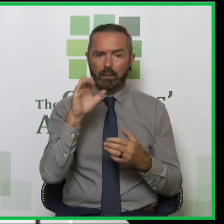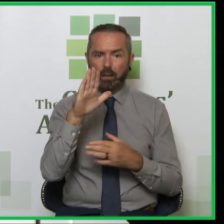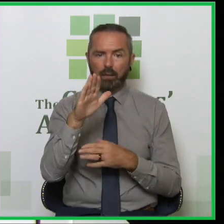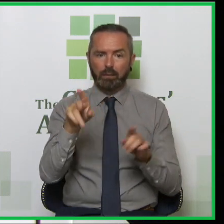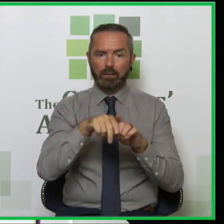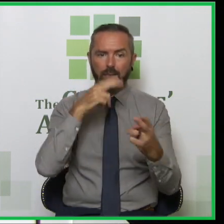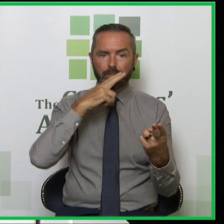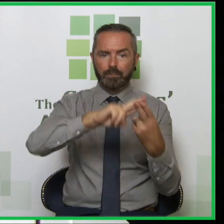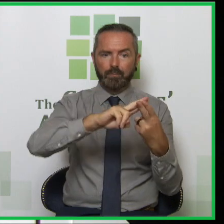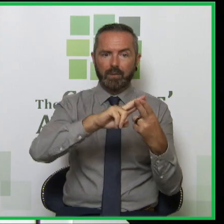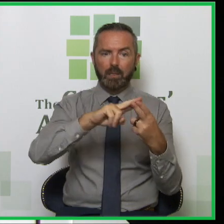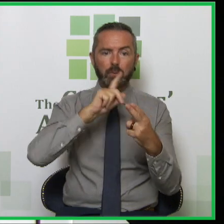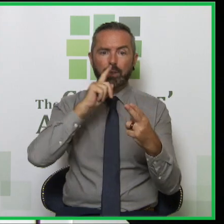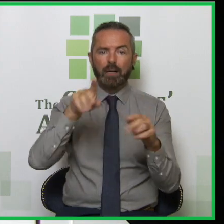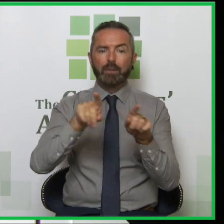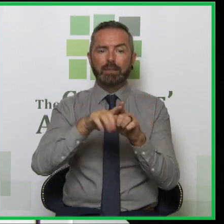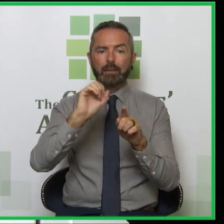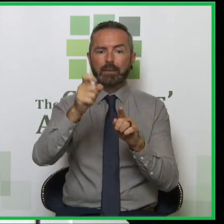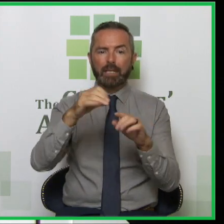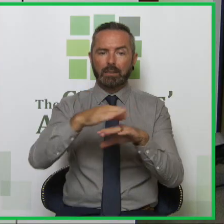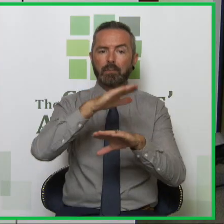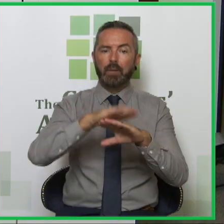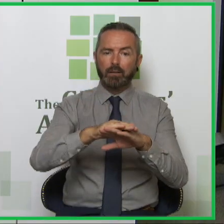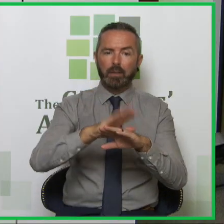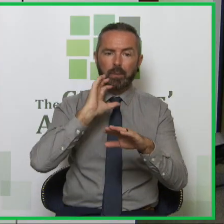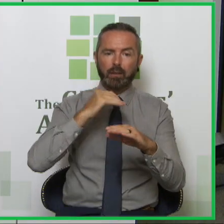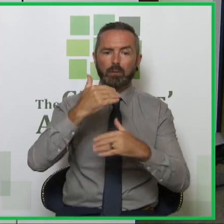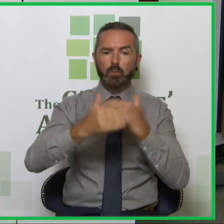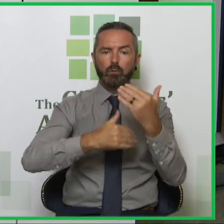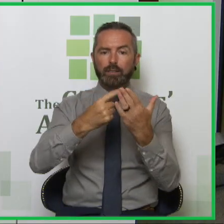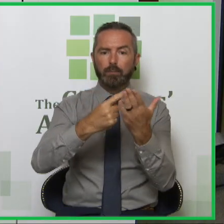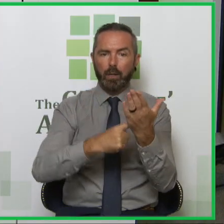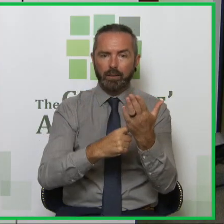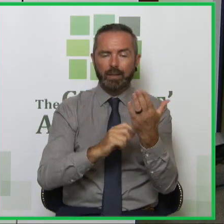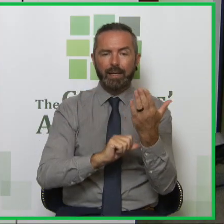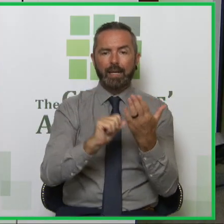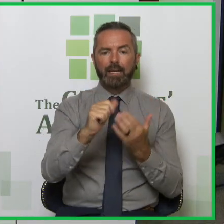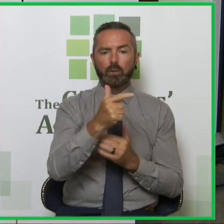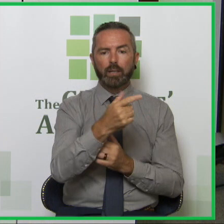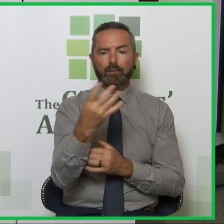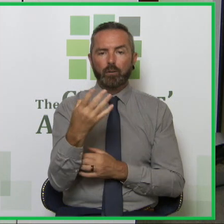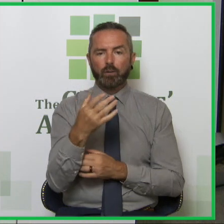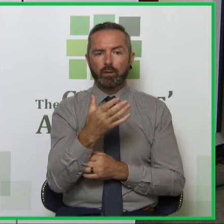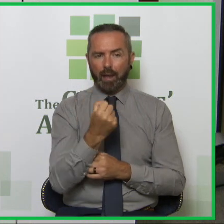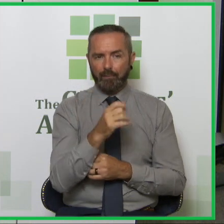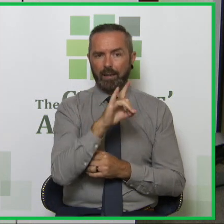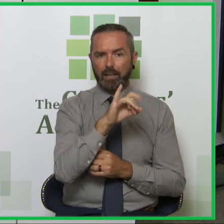same-sex marriage now because we have progressive policy. At the age of 24, she had HIV.